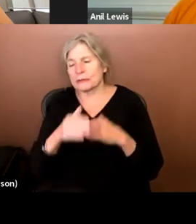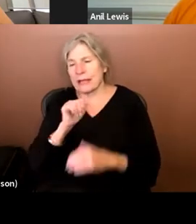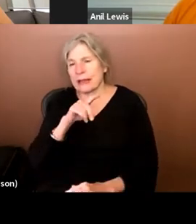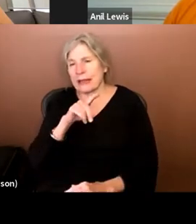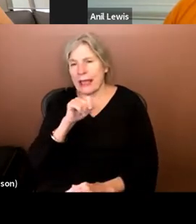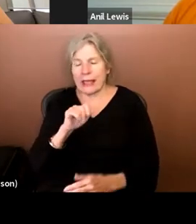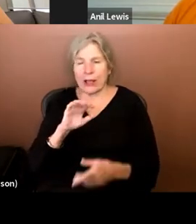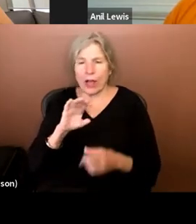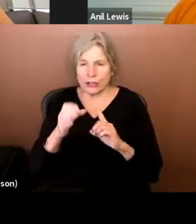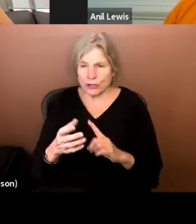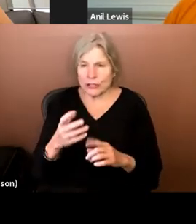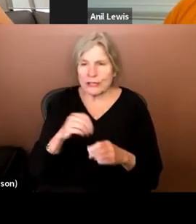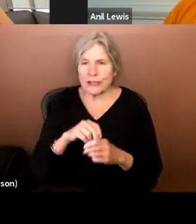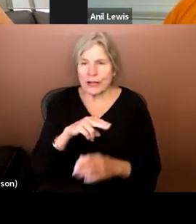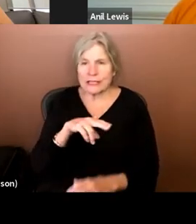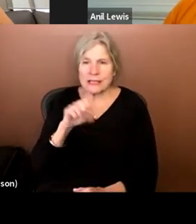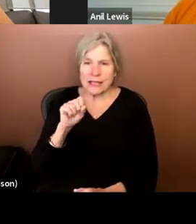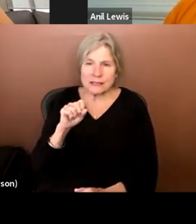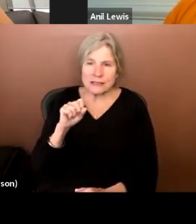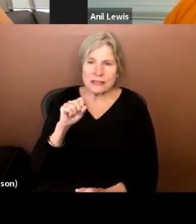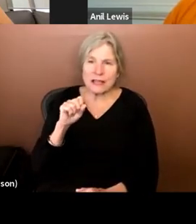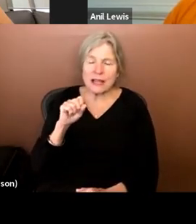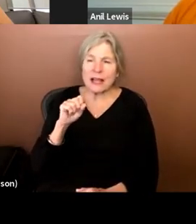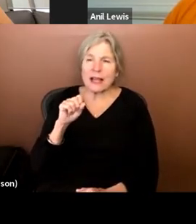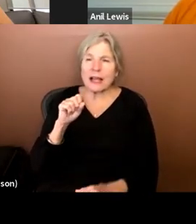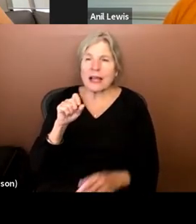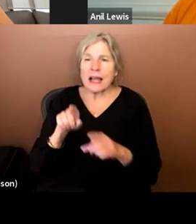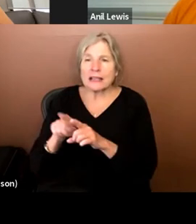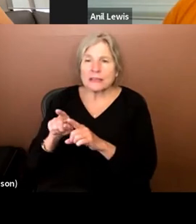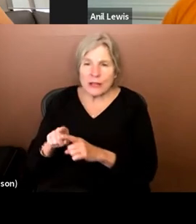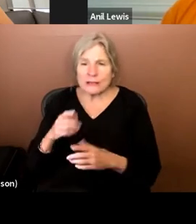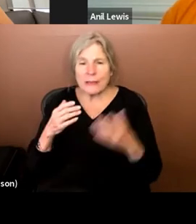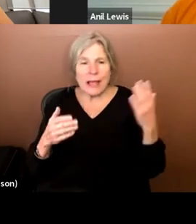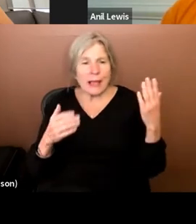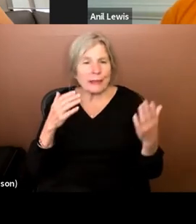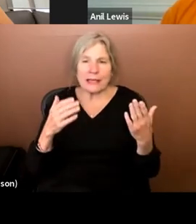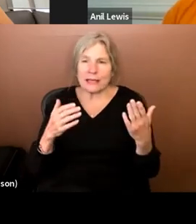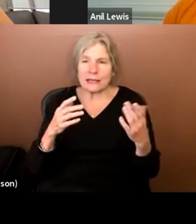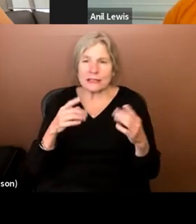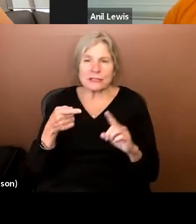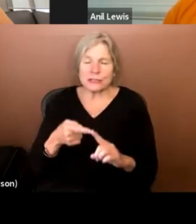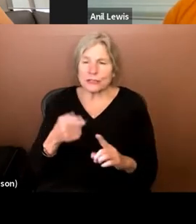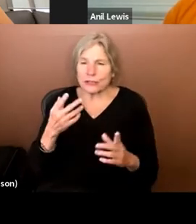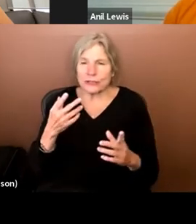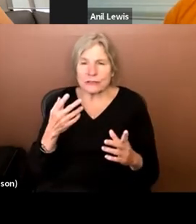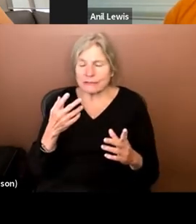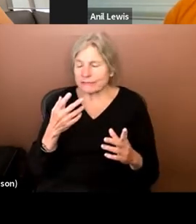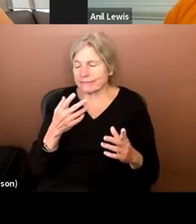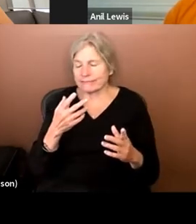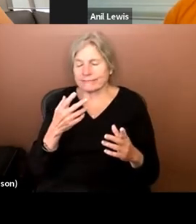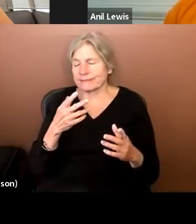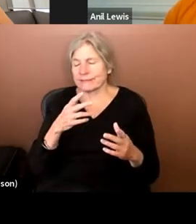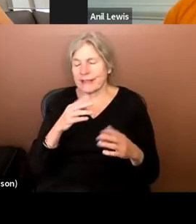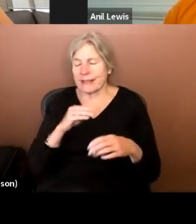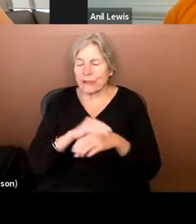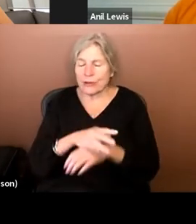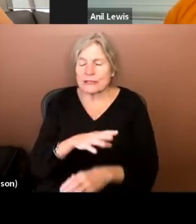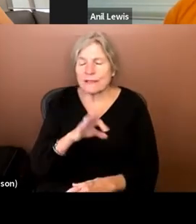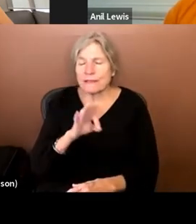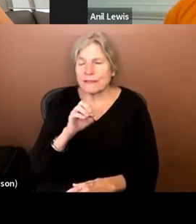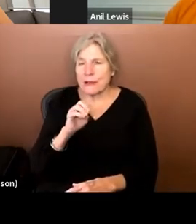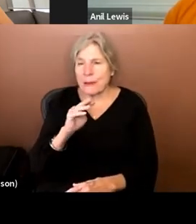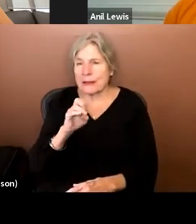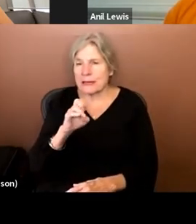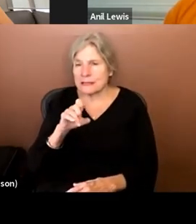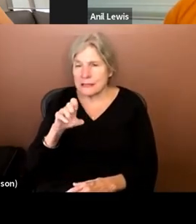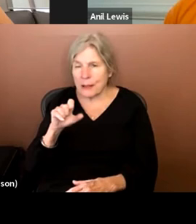uh, in the United States, um, as well as maybe, uh, you know, certain strides that feminism has made and, and just certain things that are just